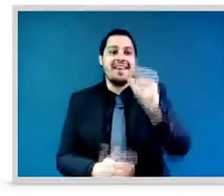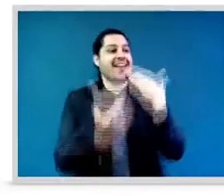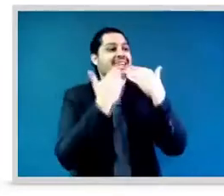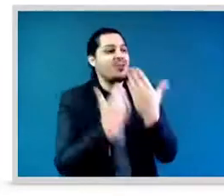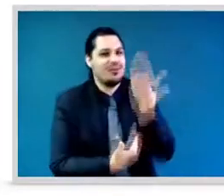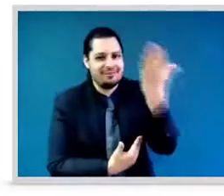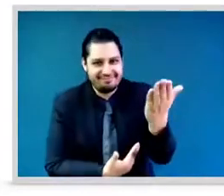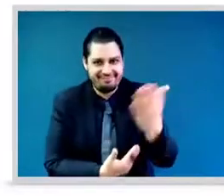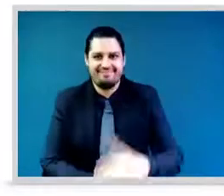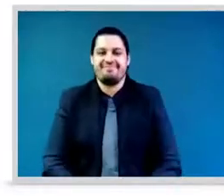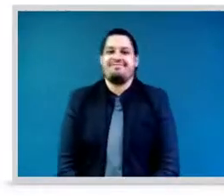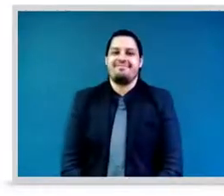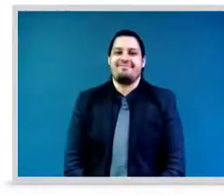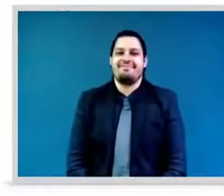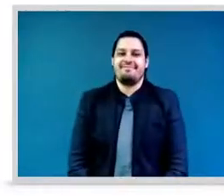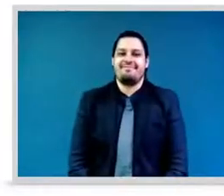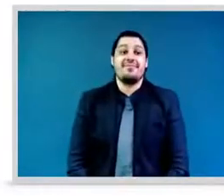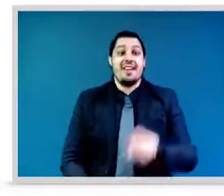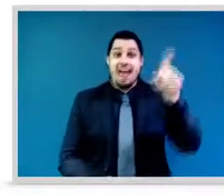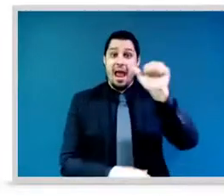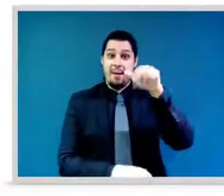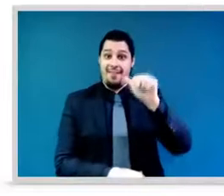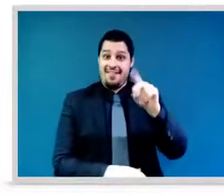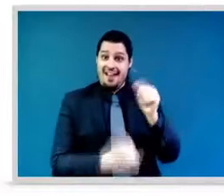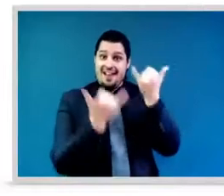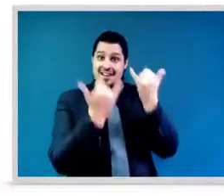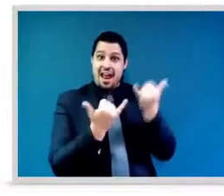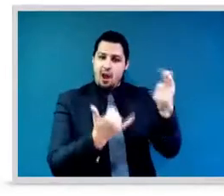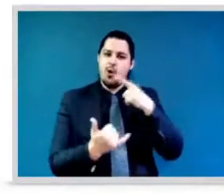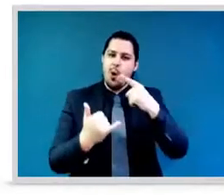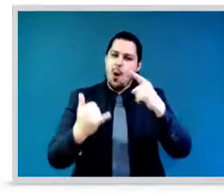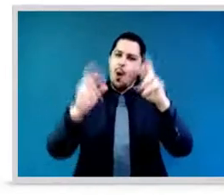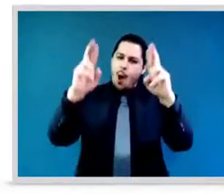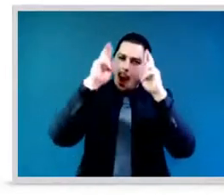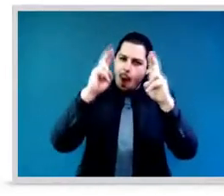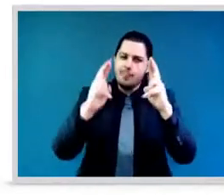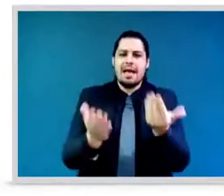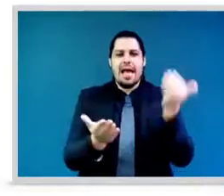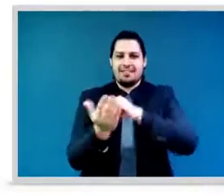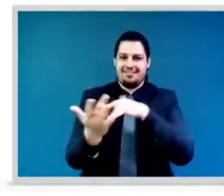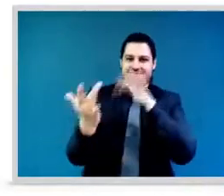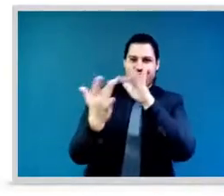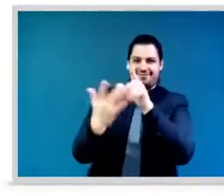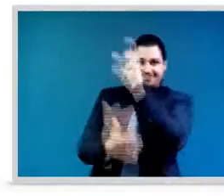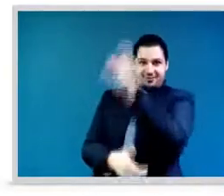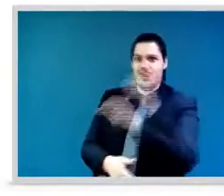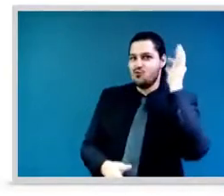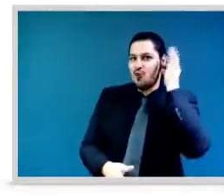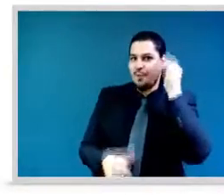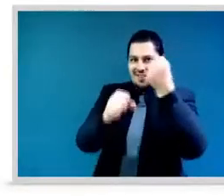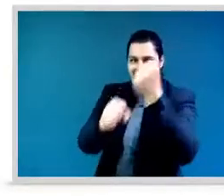But if she's back on, I'm not sure if she is. I am. Oh, great. Thank you. And I apologize. There wasn't she with the